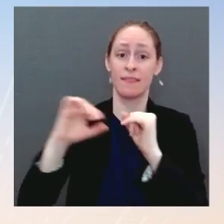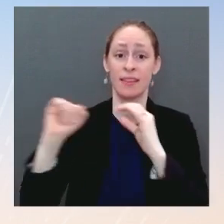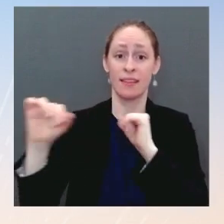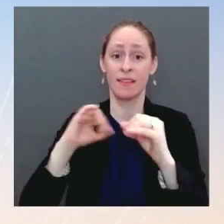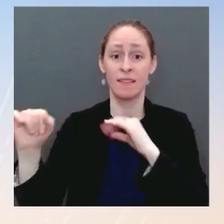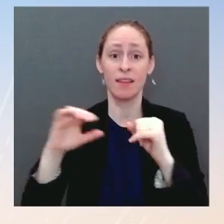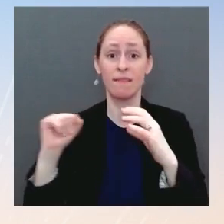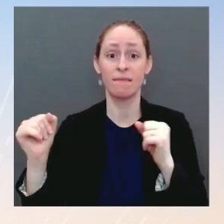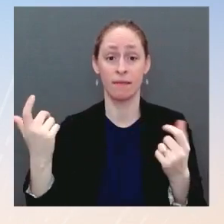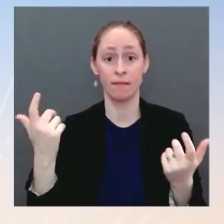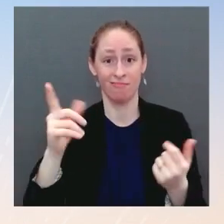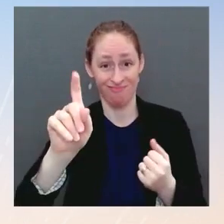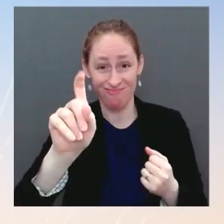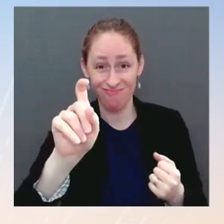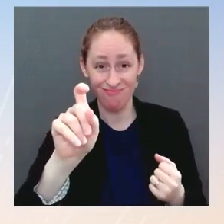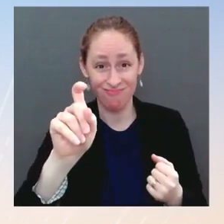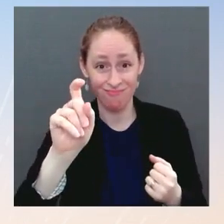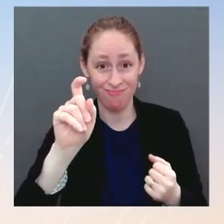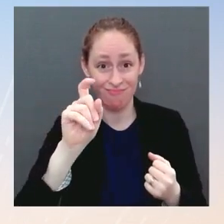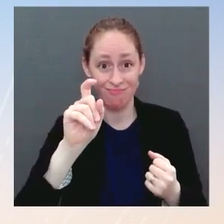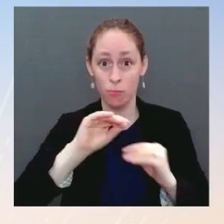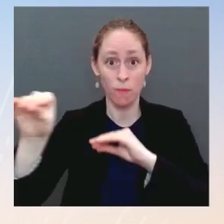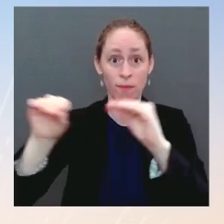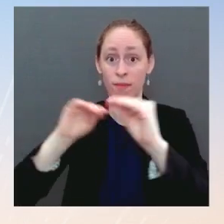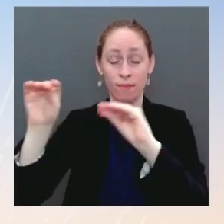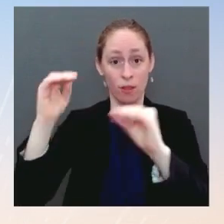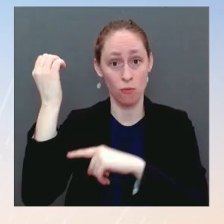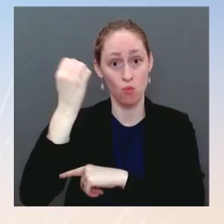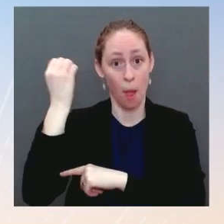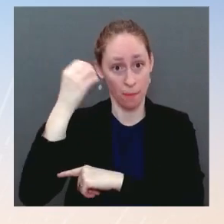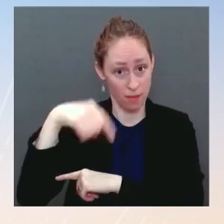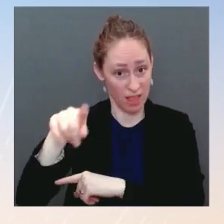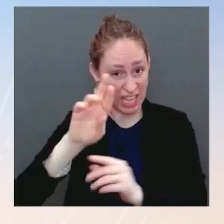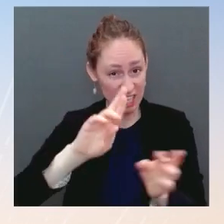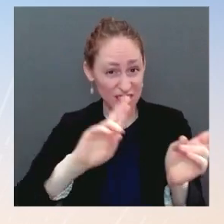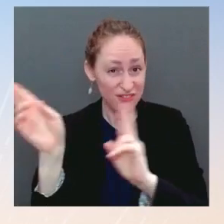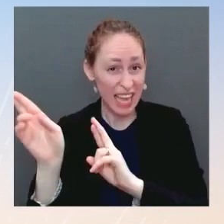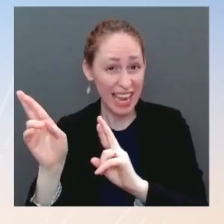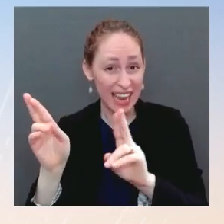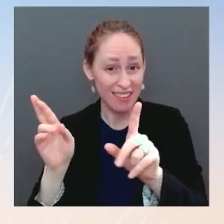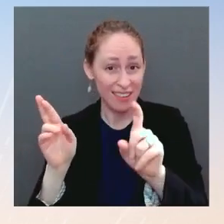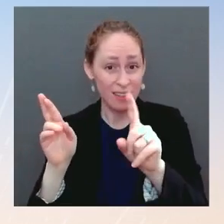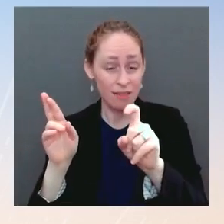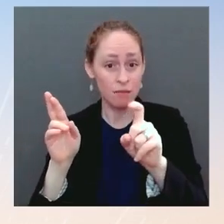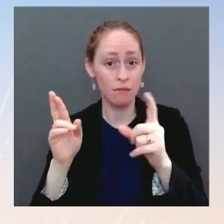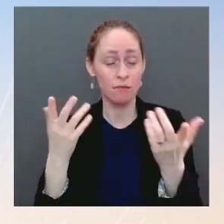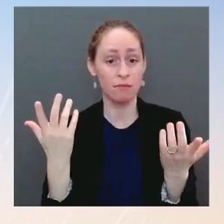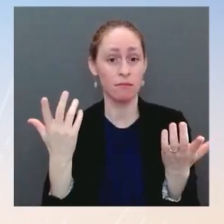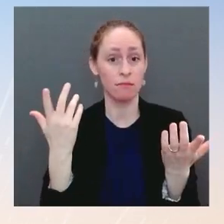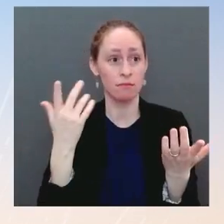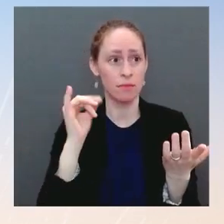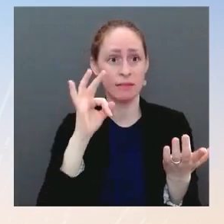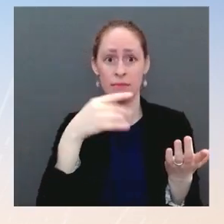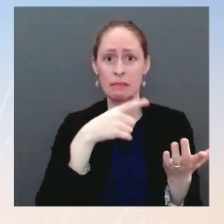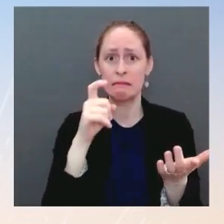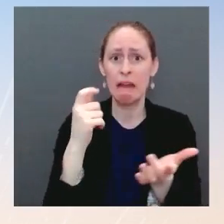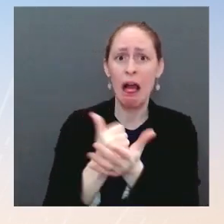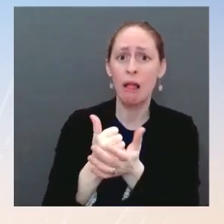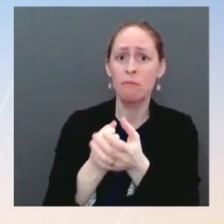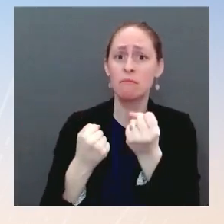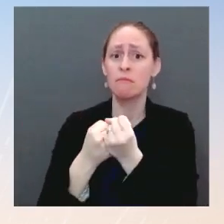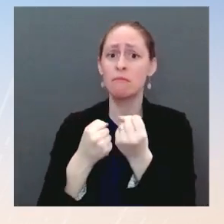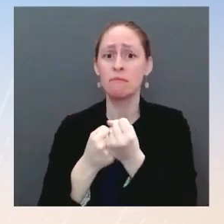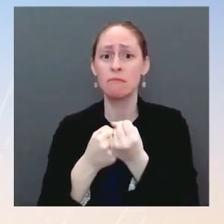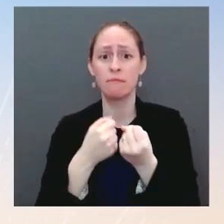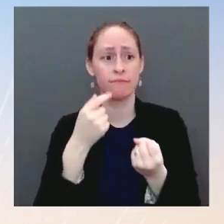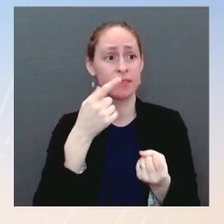support for potentially housing and feeding millions of Ukrainians who are going to be displaced? Ms. Well, I would say, and you touched on this a little bit in your question, but since the conflict